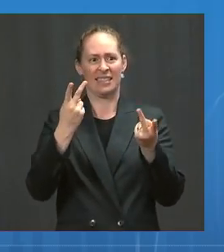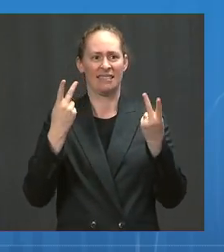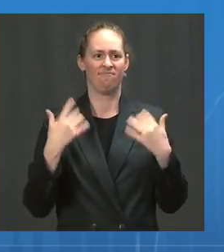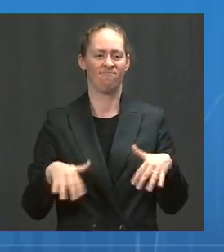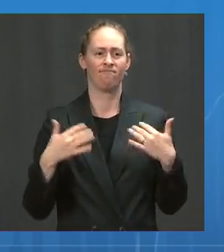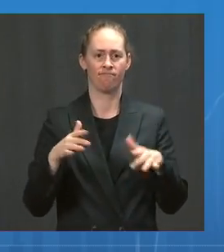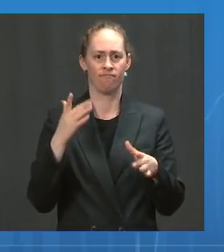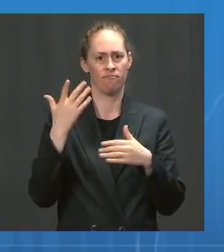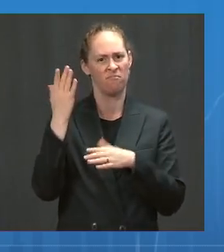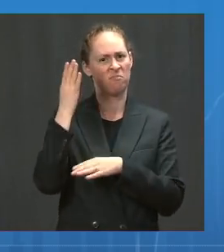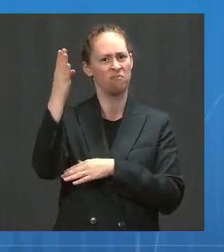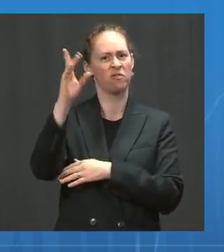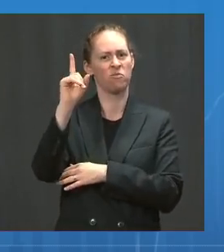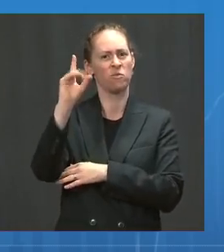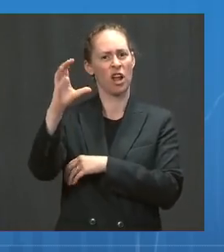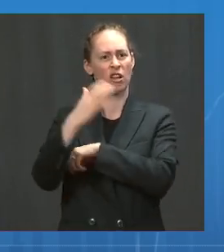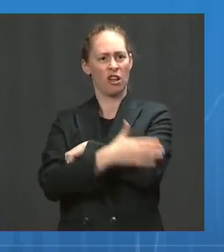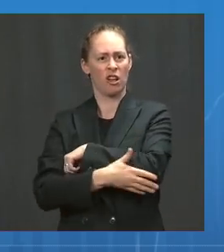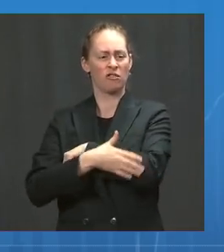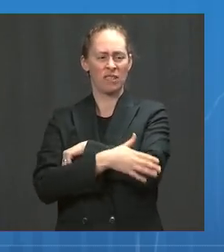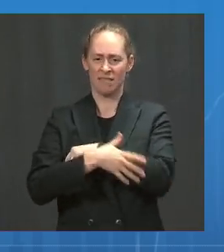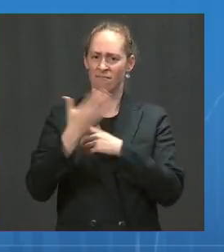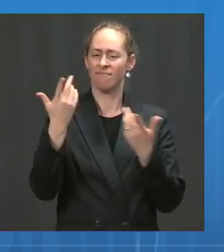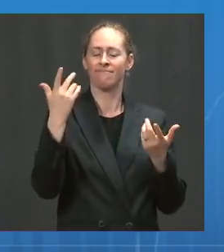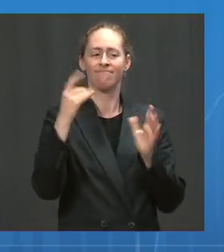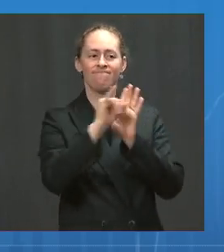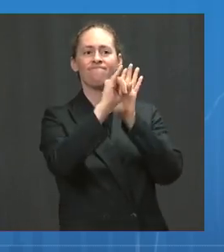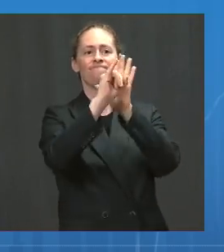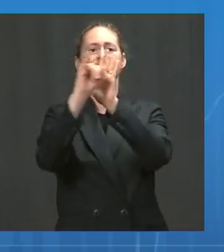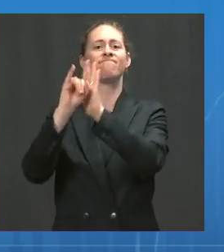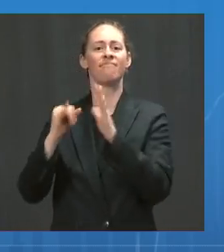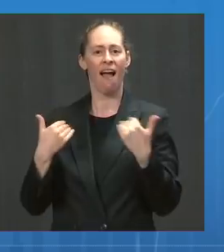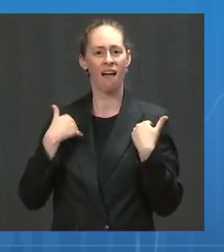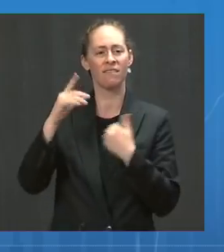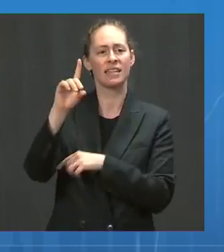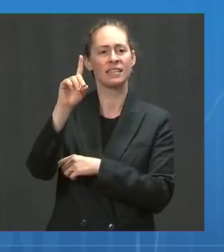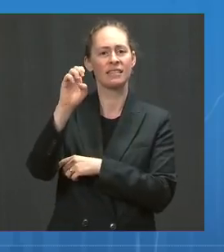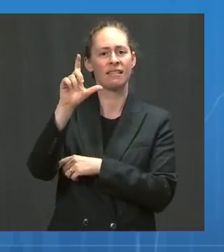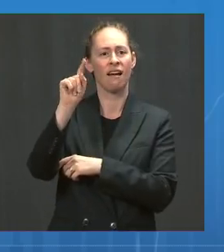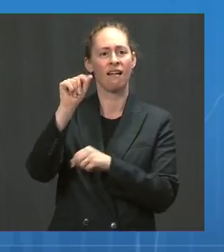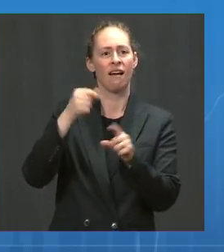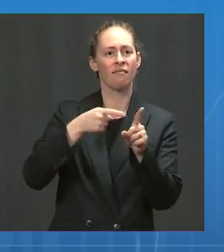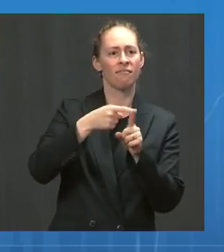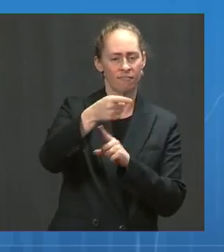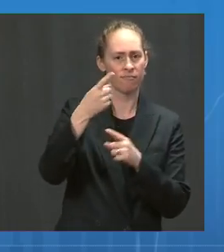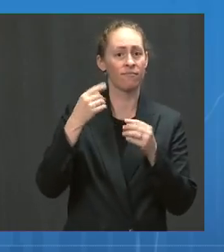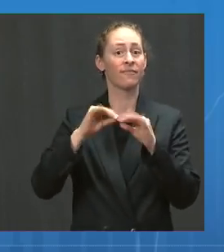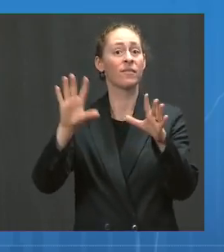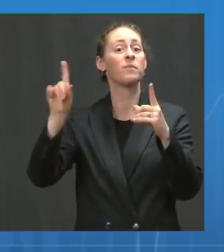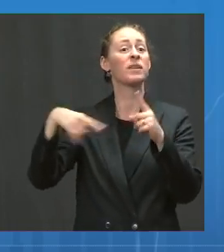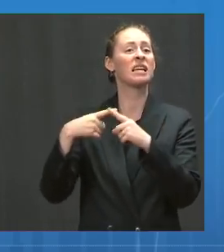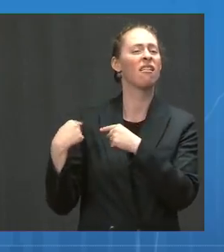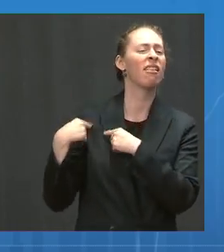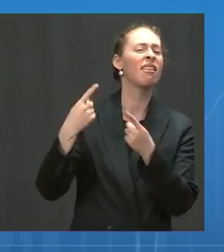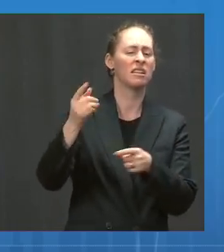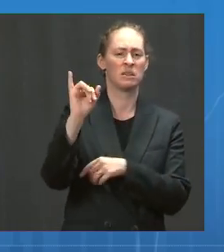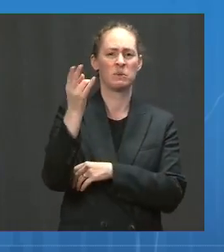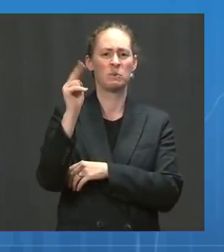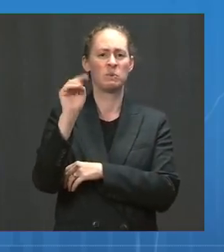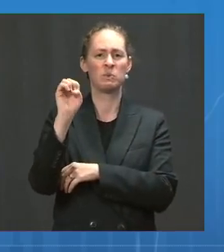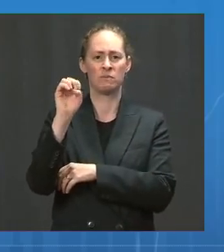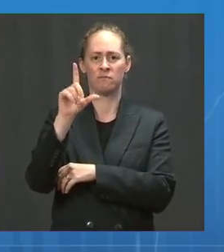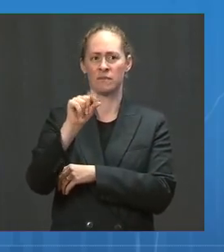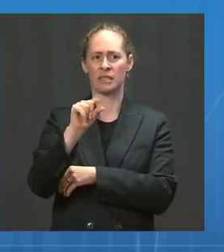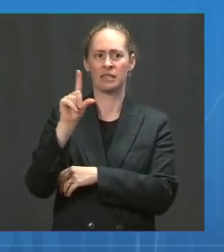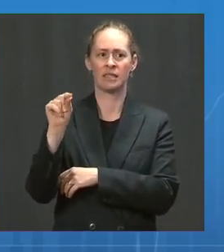that have now have the Delta variant that is detected in them in June of — since June in 2020. Next slide.